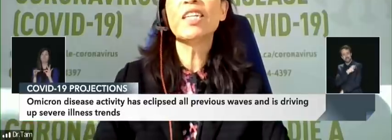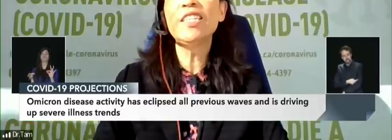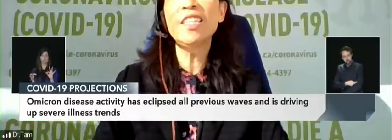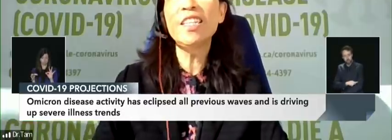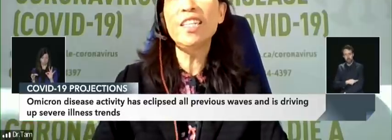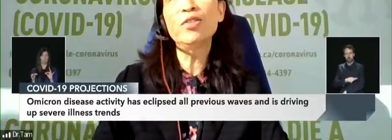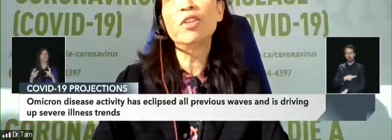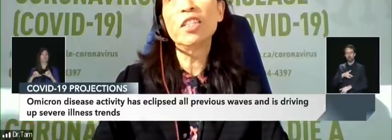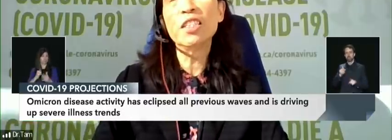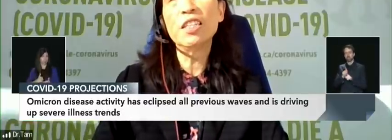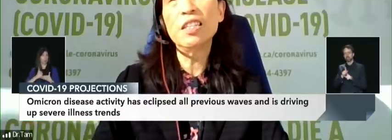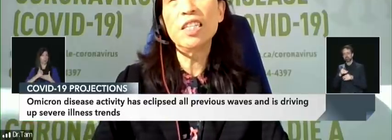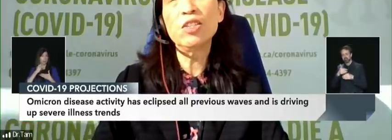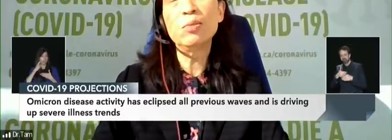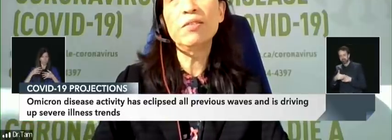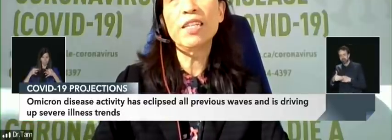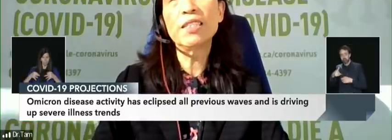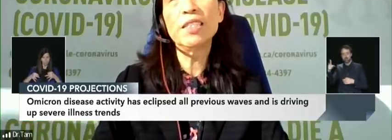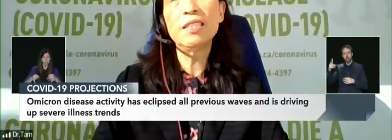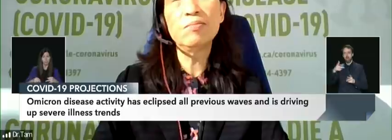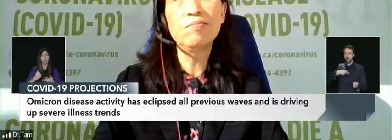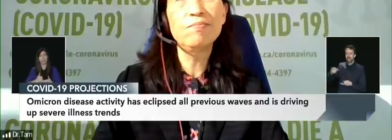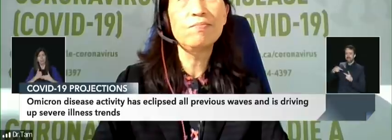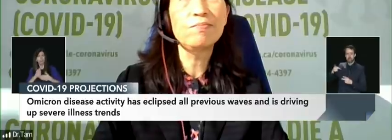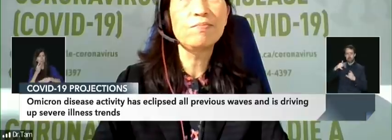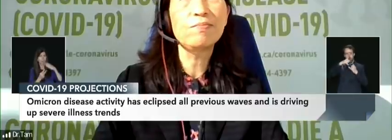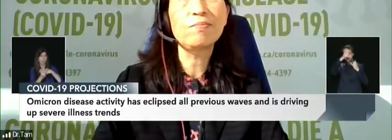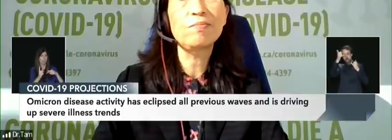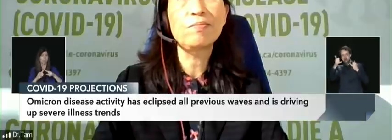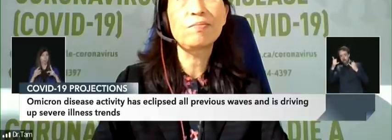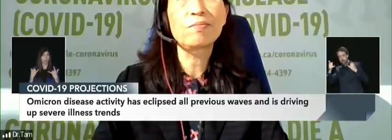but I think later on it could be factored in.